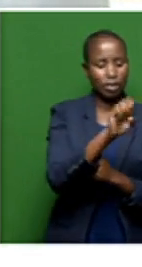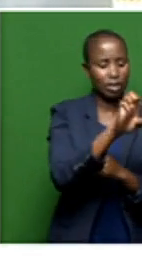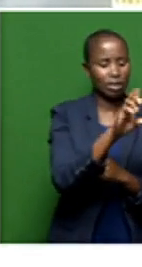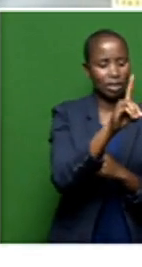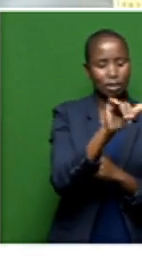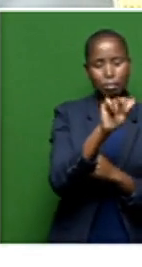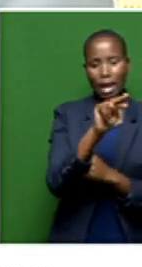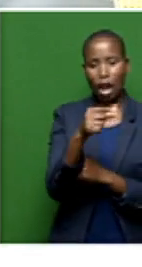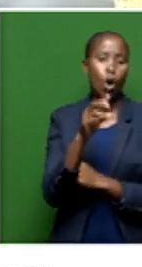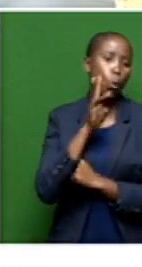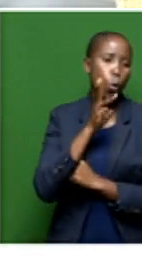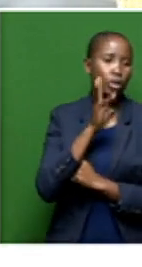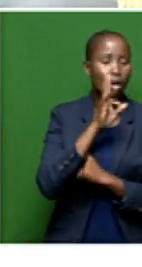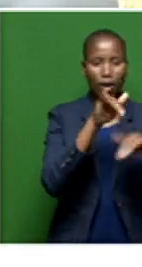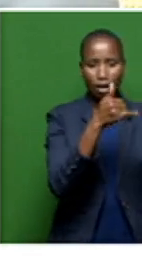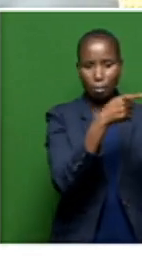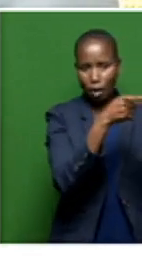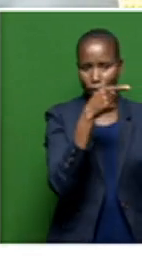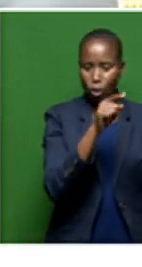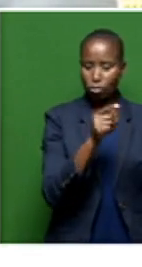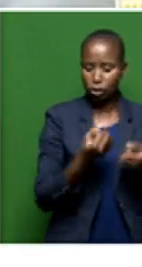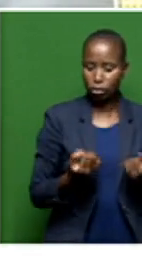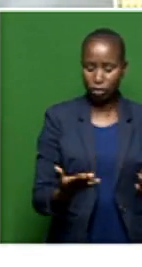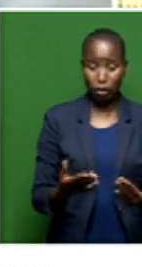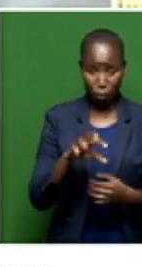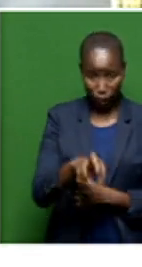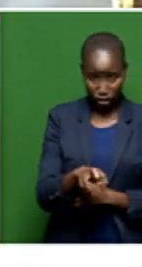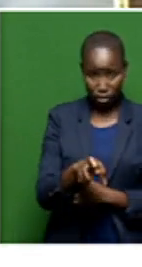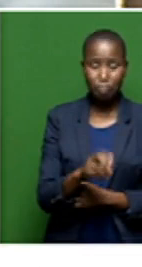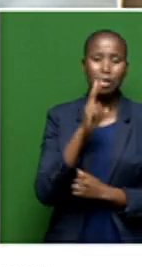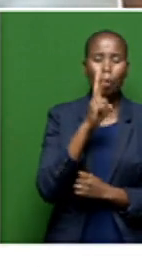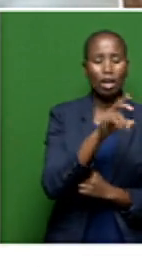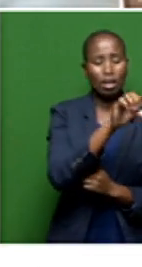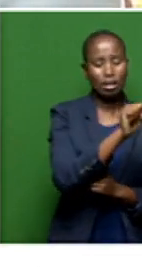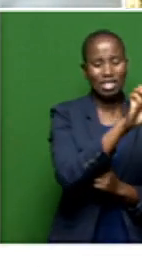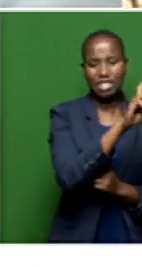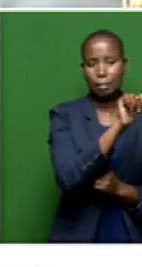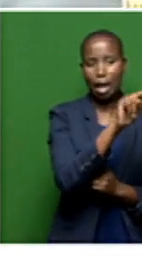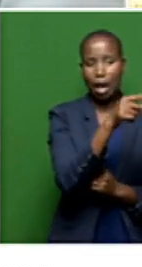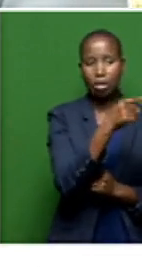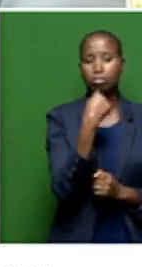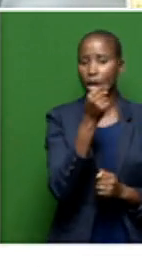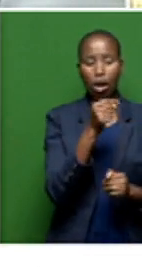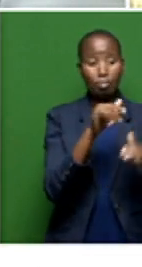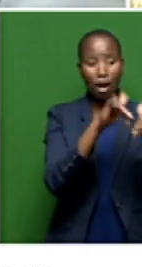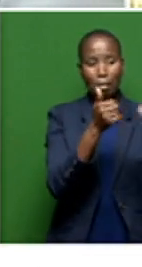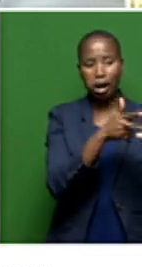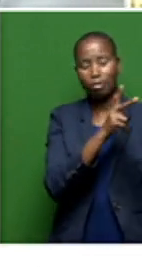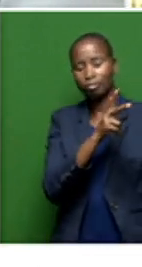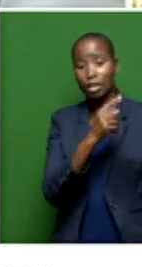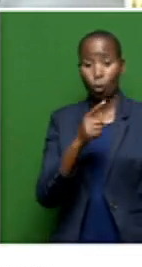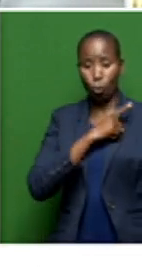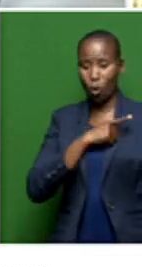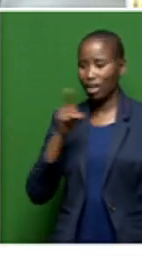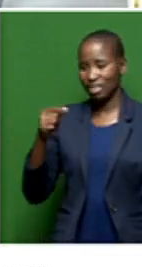the infrastructure, the water infrastructure of the province. We saw municipalities, Sidibe Ngoota say, municipalities are not paying us, hence we are collapsing.